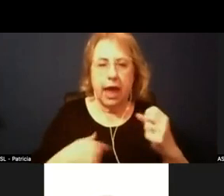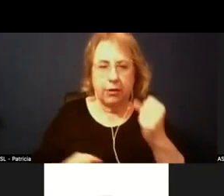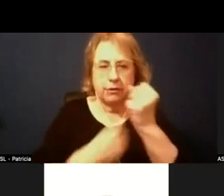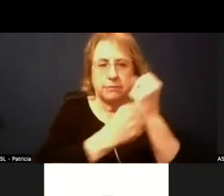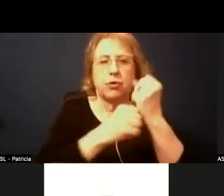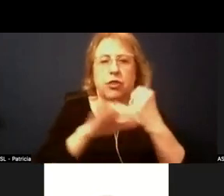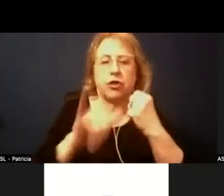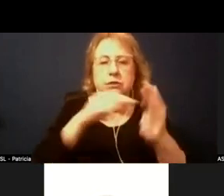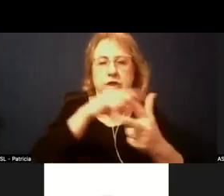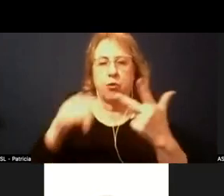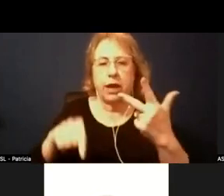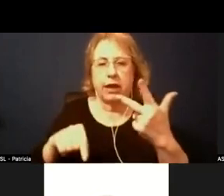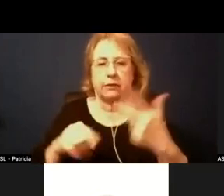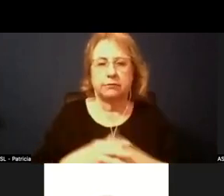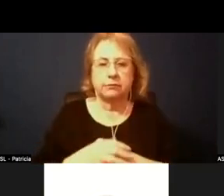of.